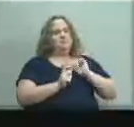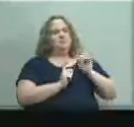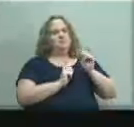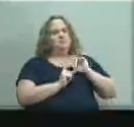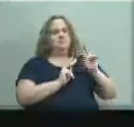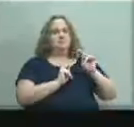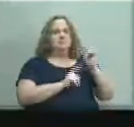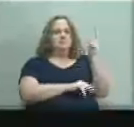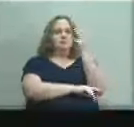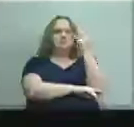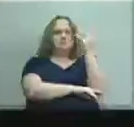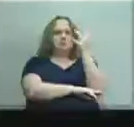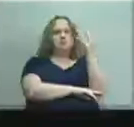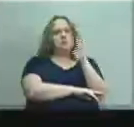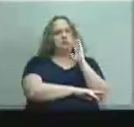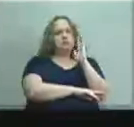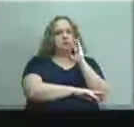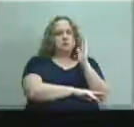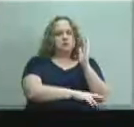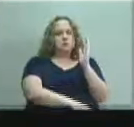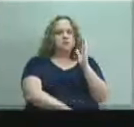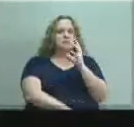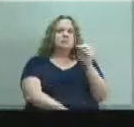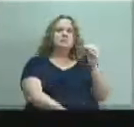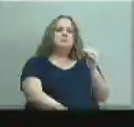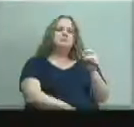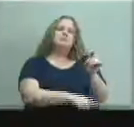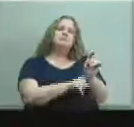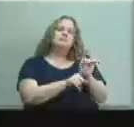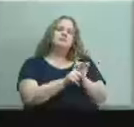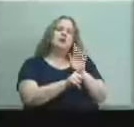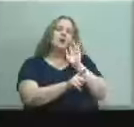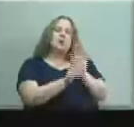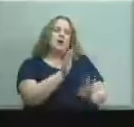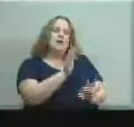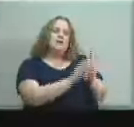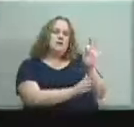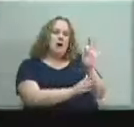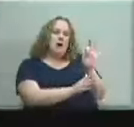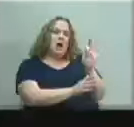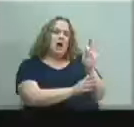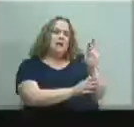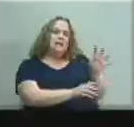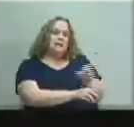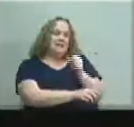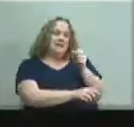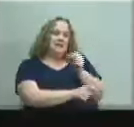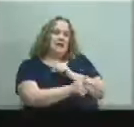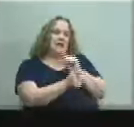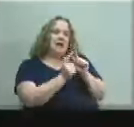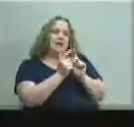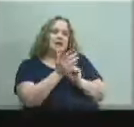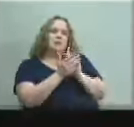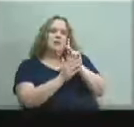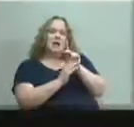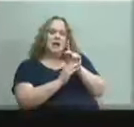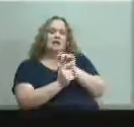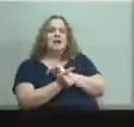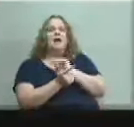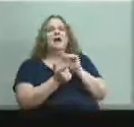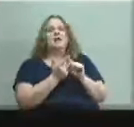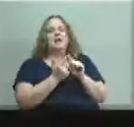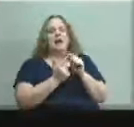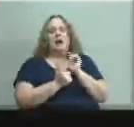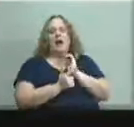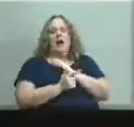locate acquire plant and then all we have to do is maintain the